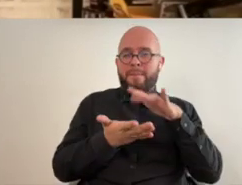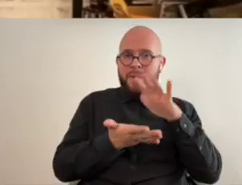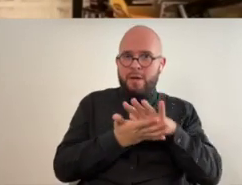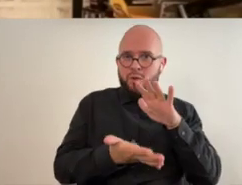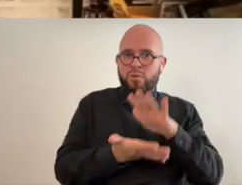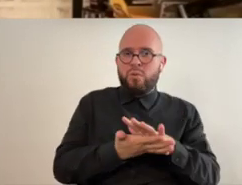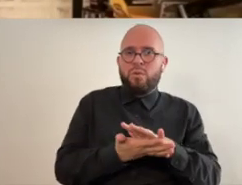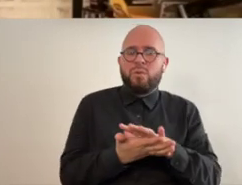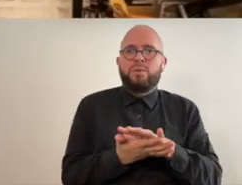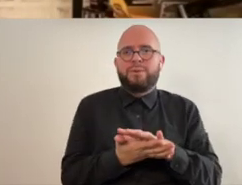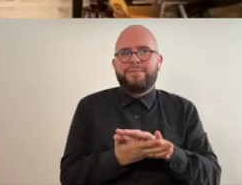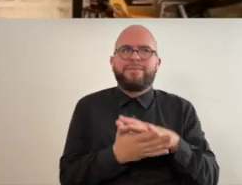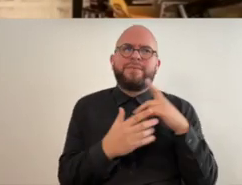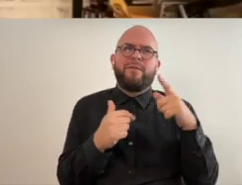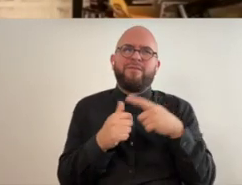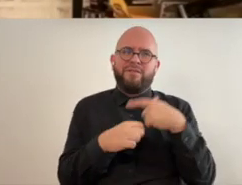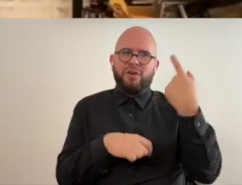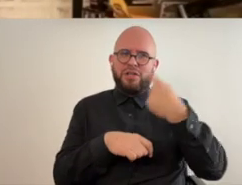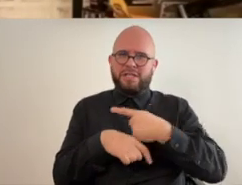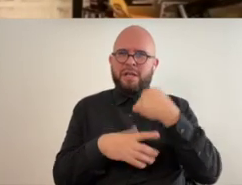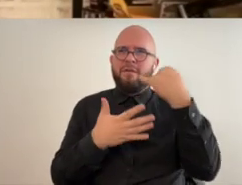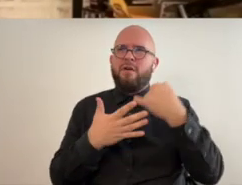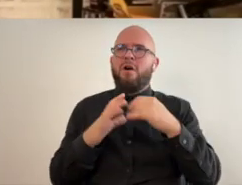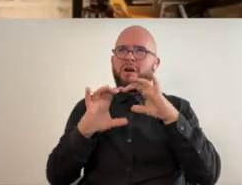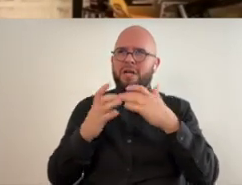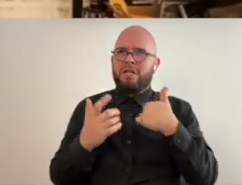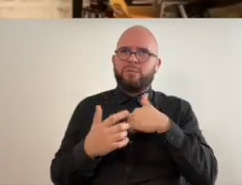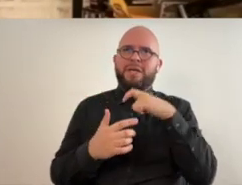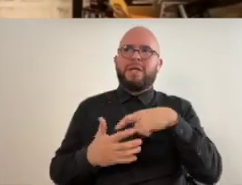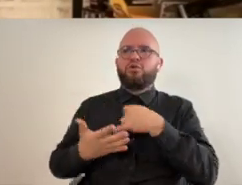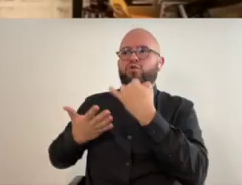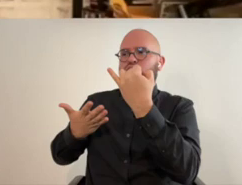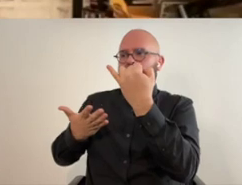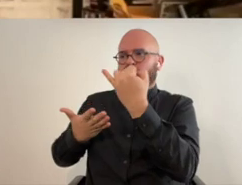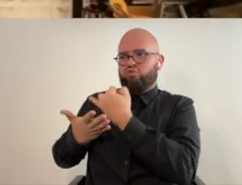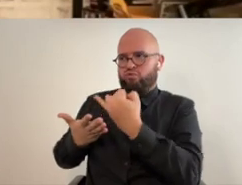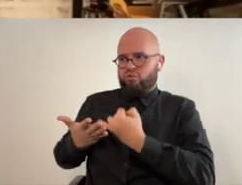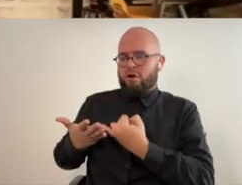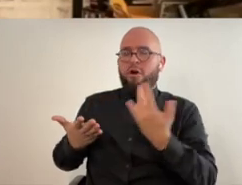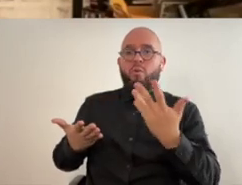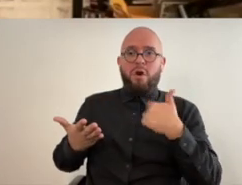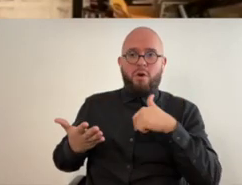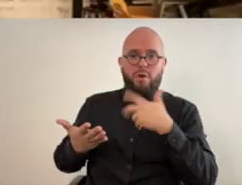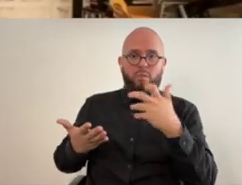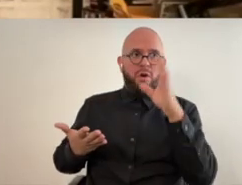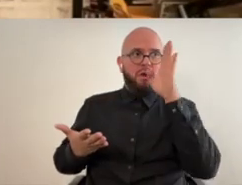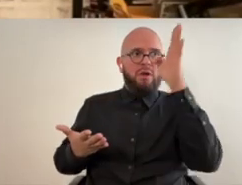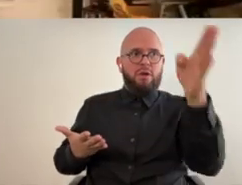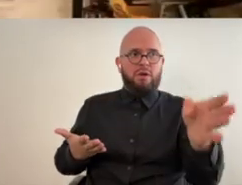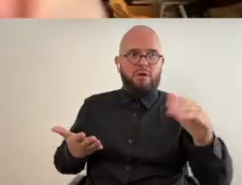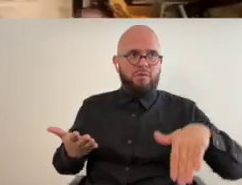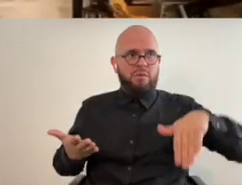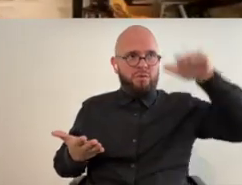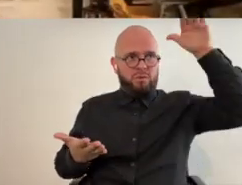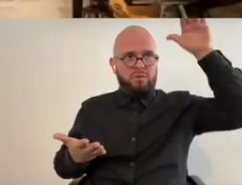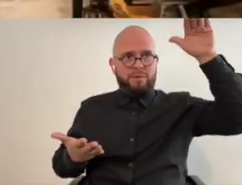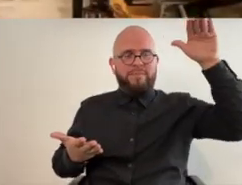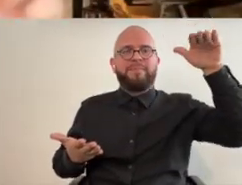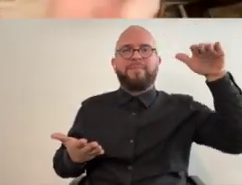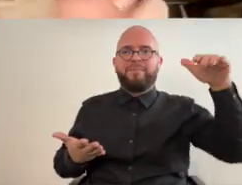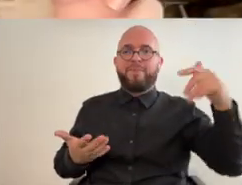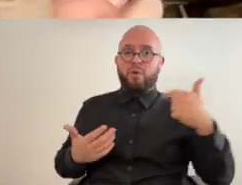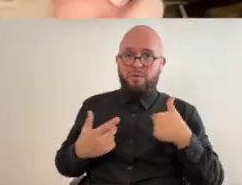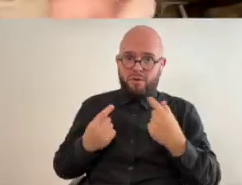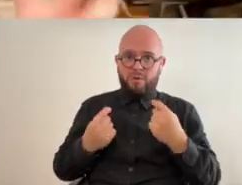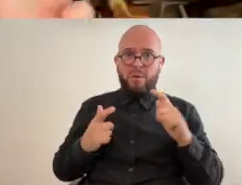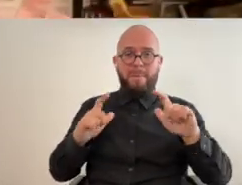did in the first day of our class we had to draw where we wanted what we wanted to do when we grew up i drew a building with a big